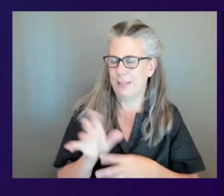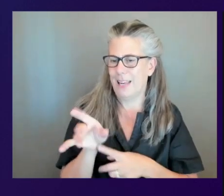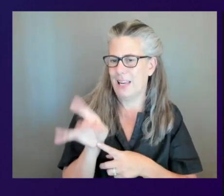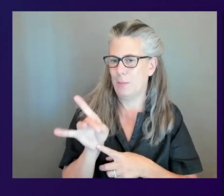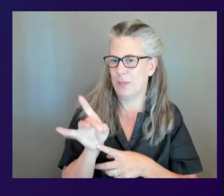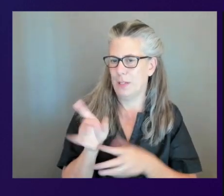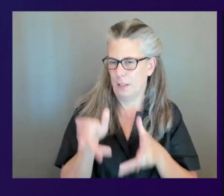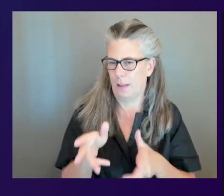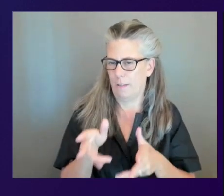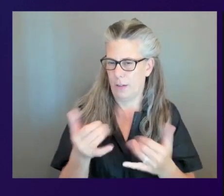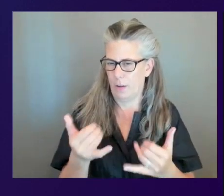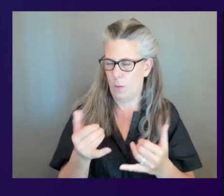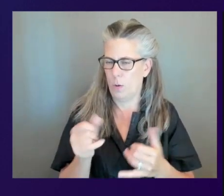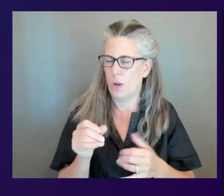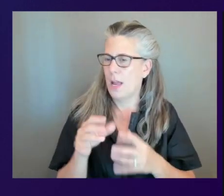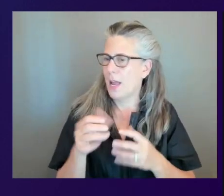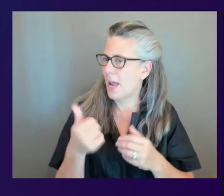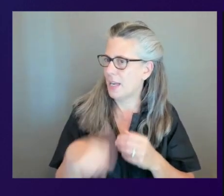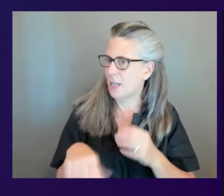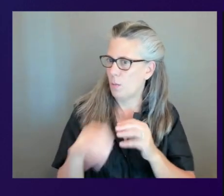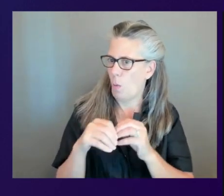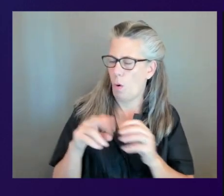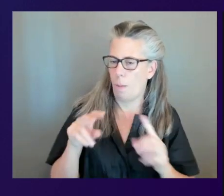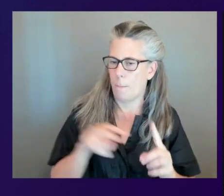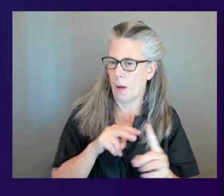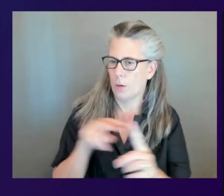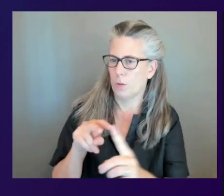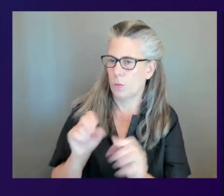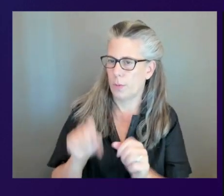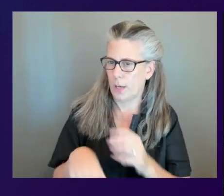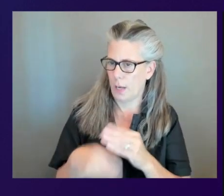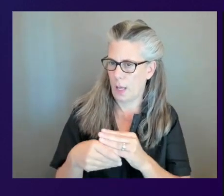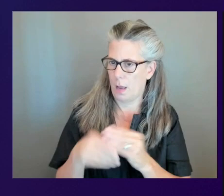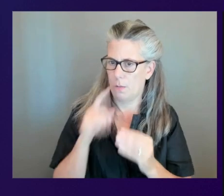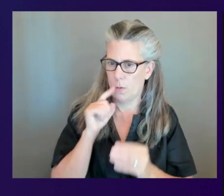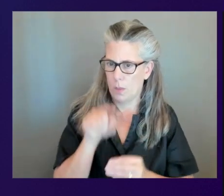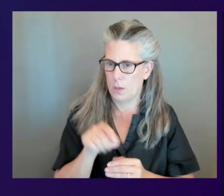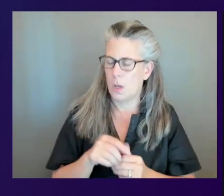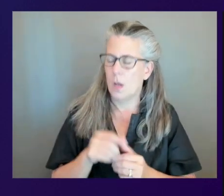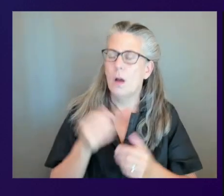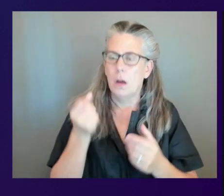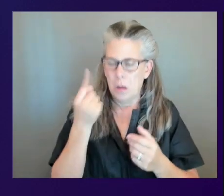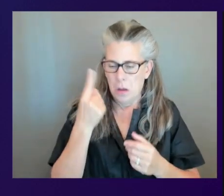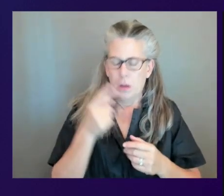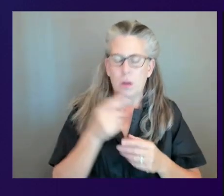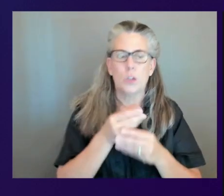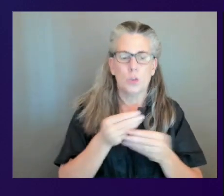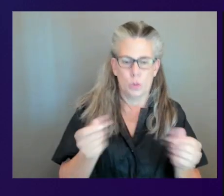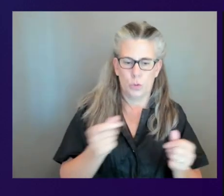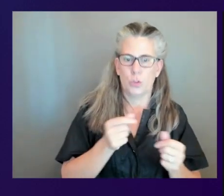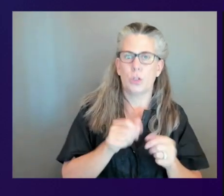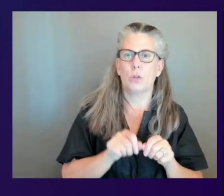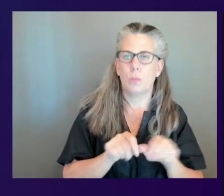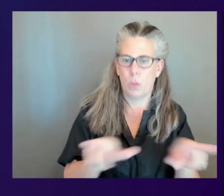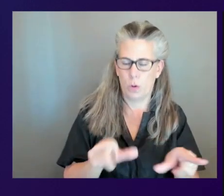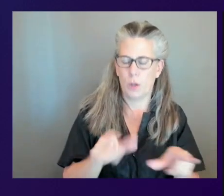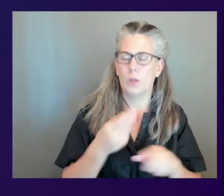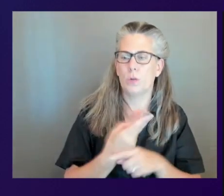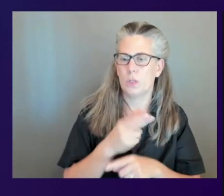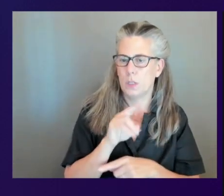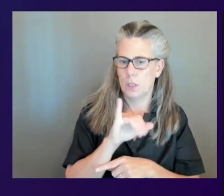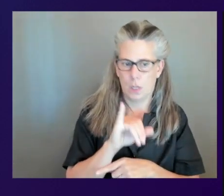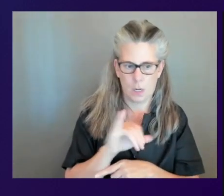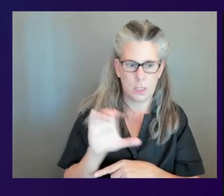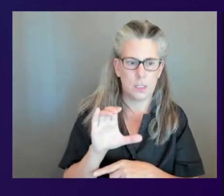monitoring that we can add into this so we have the the the solution deployed using ic or or cloud